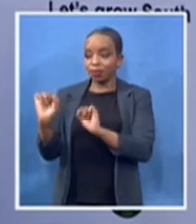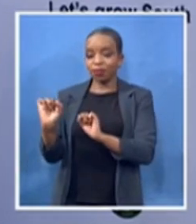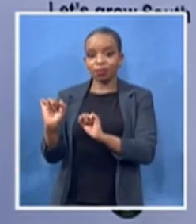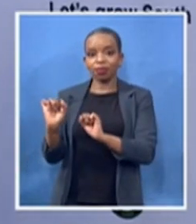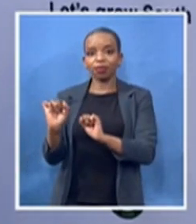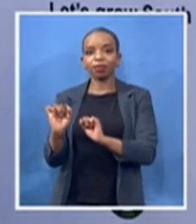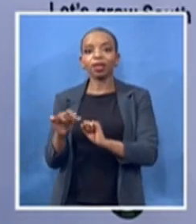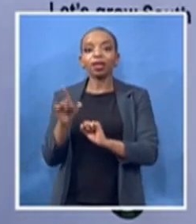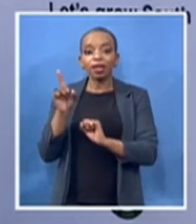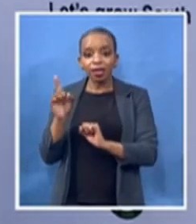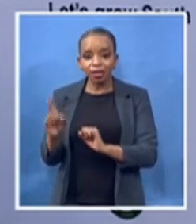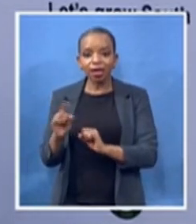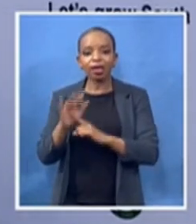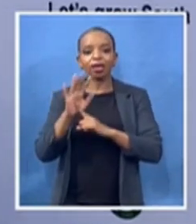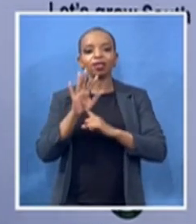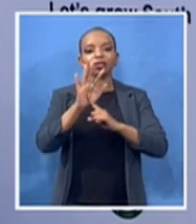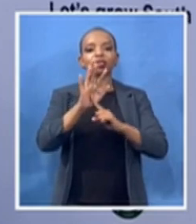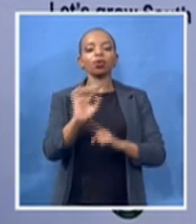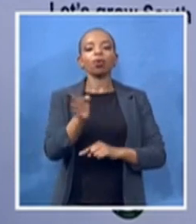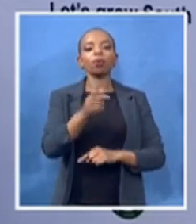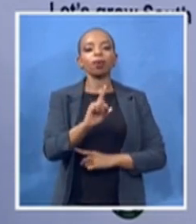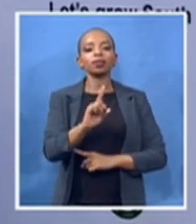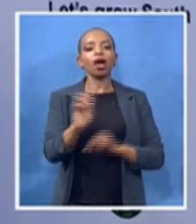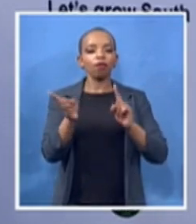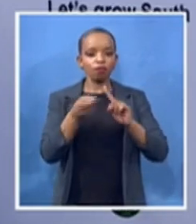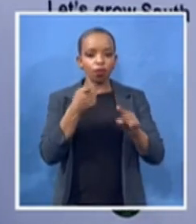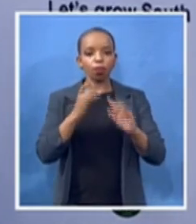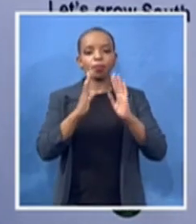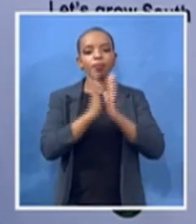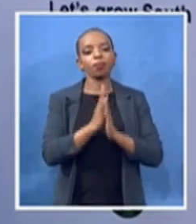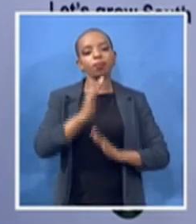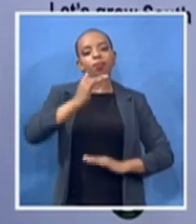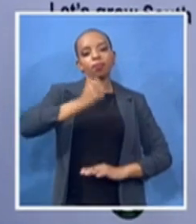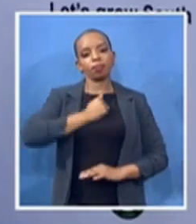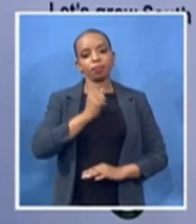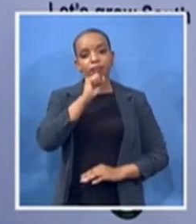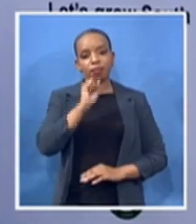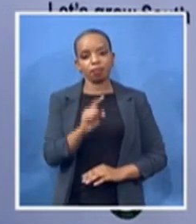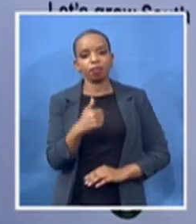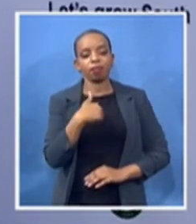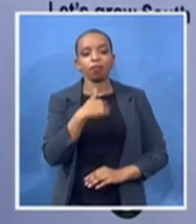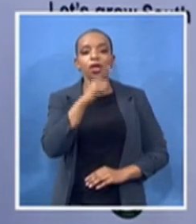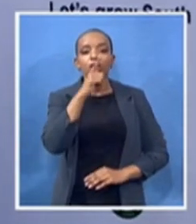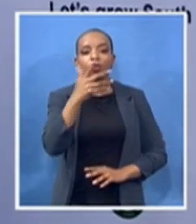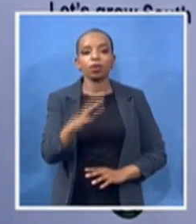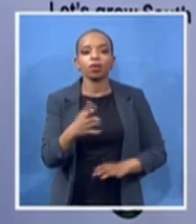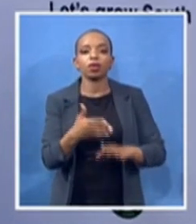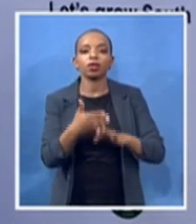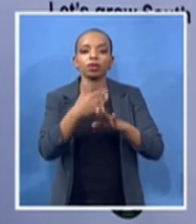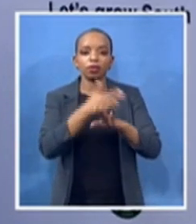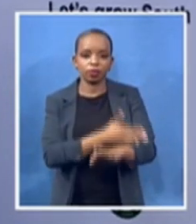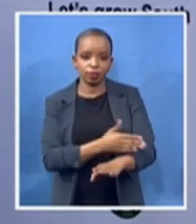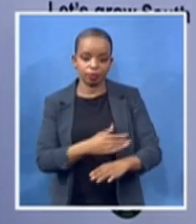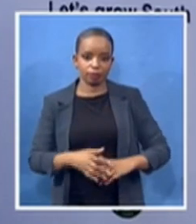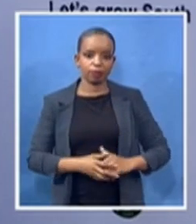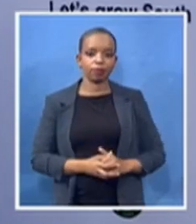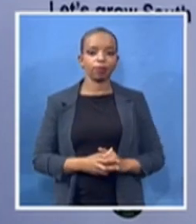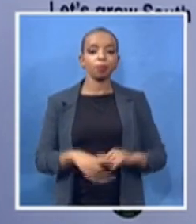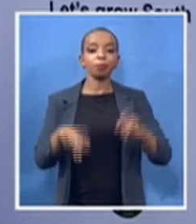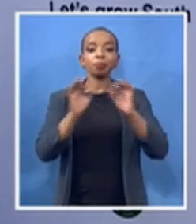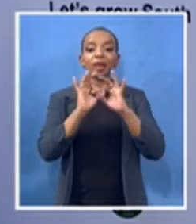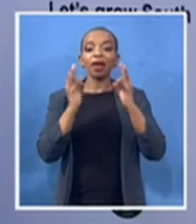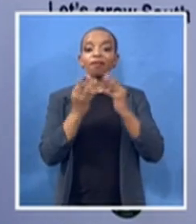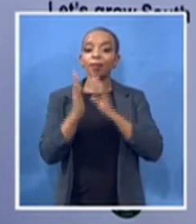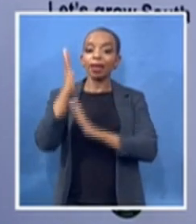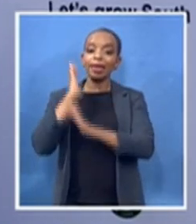which i've just mentioned her family history is such that when they moved to the northern cape she did